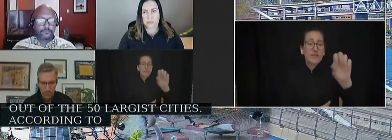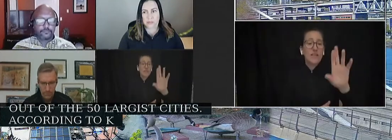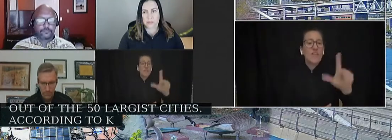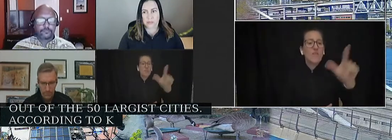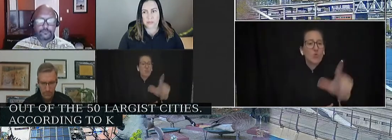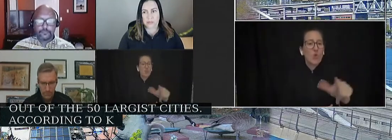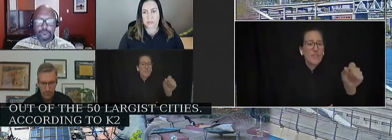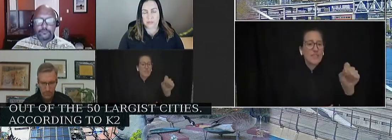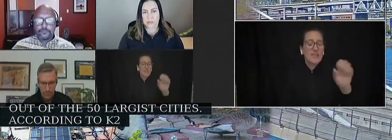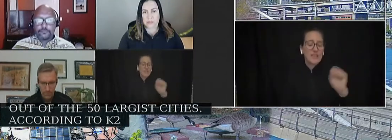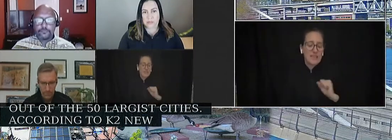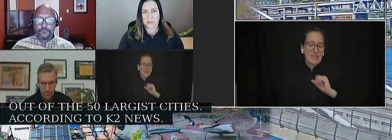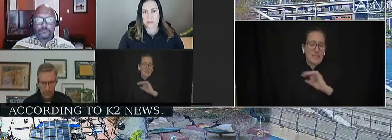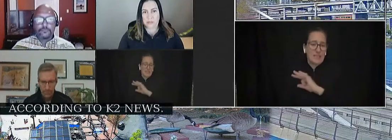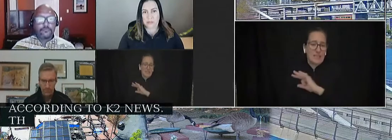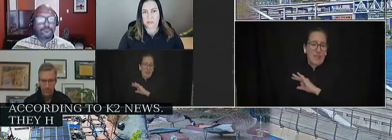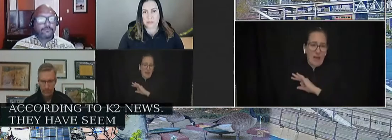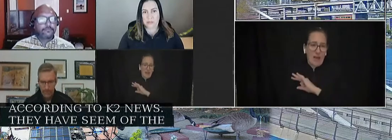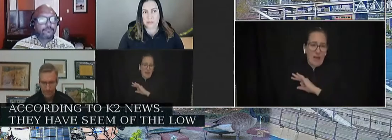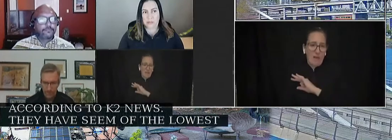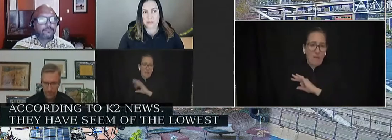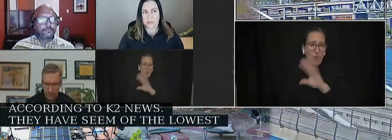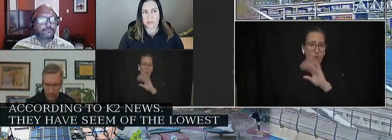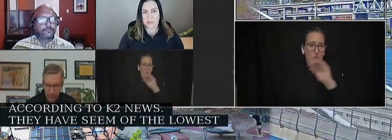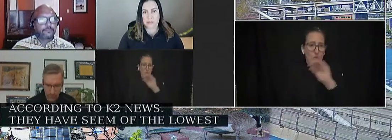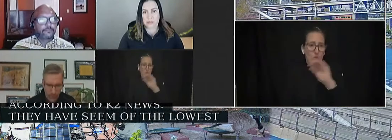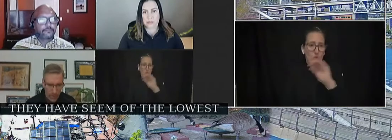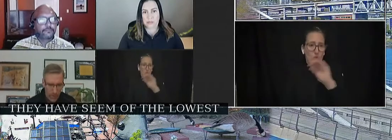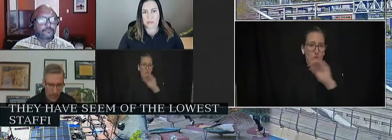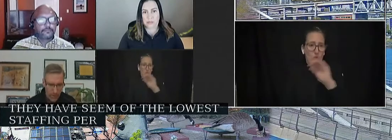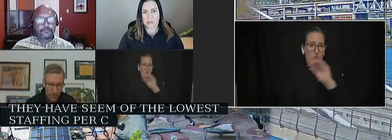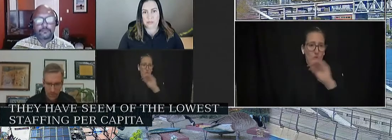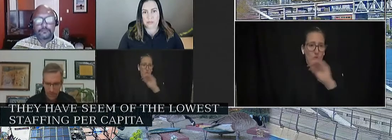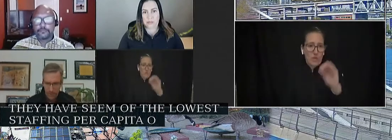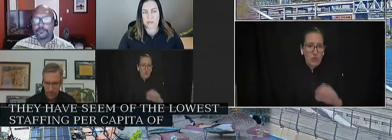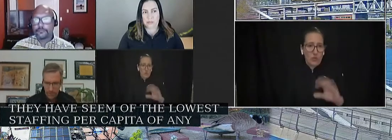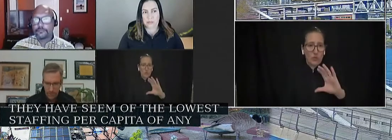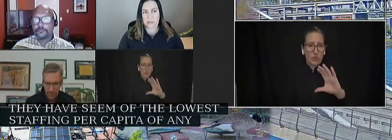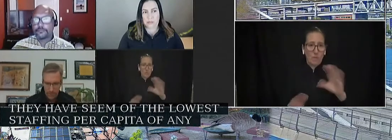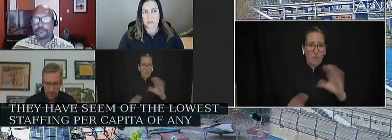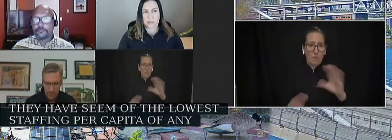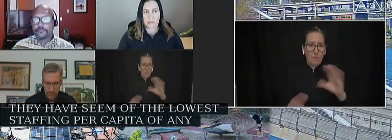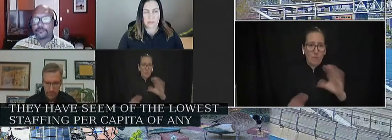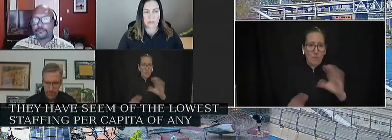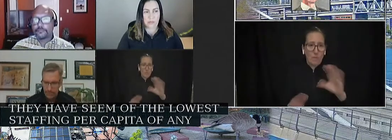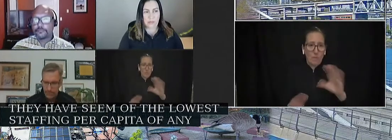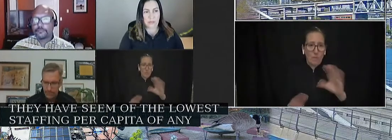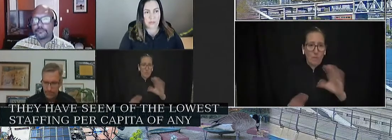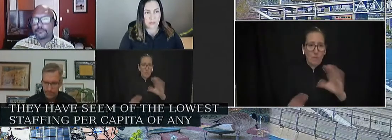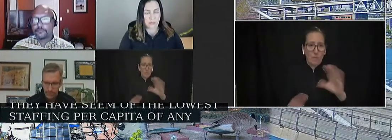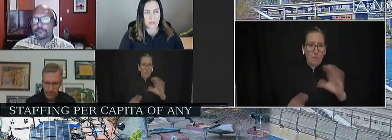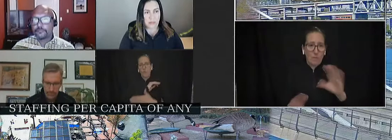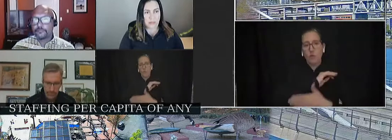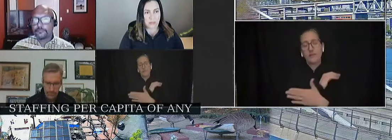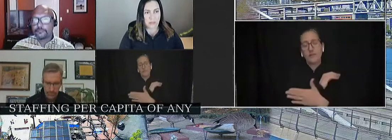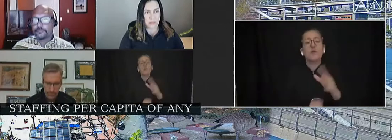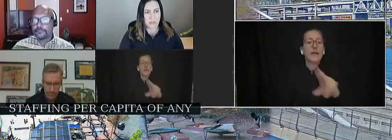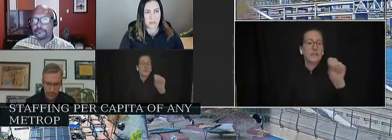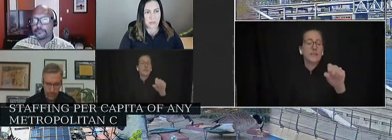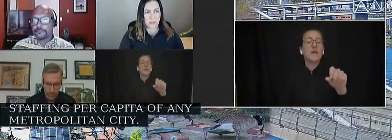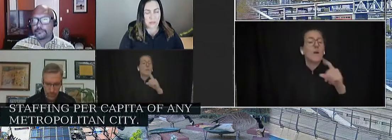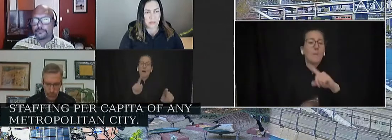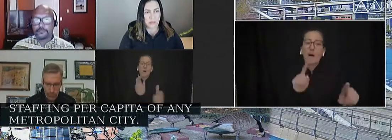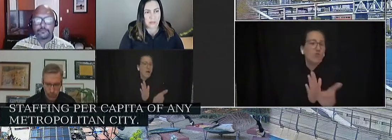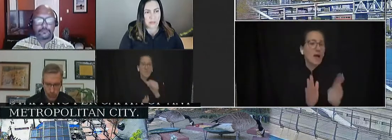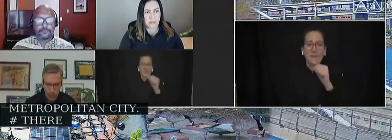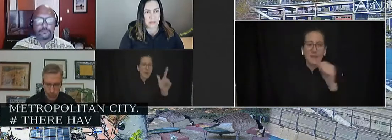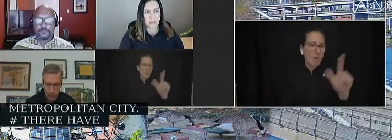capita of any metropolitan city, but the crime rates are not the lowest. Already this year, there have been 28 homicides. Through